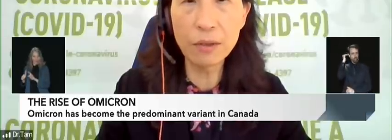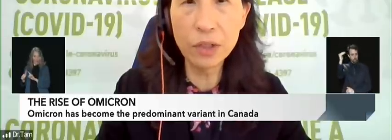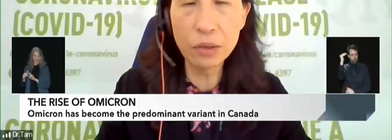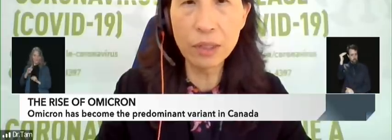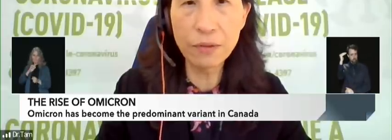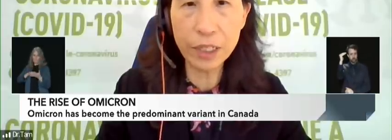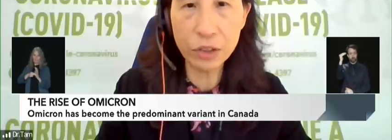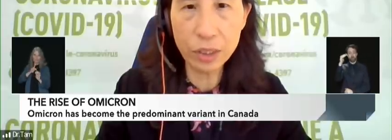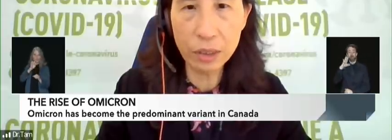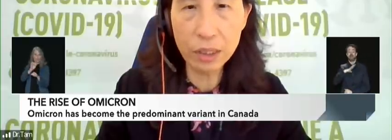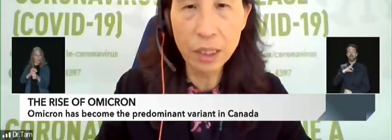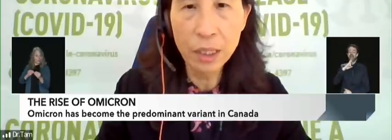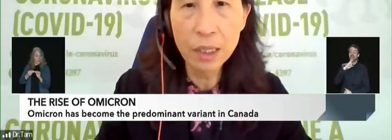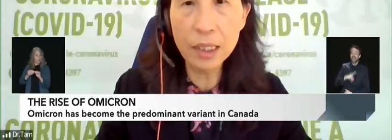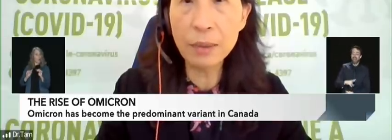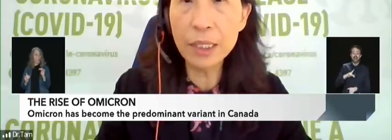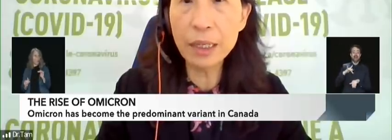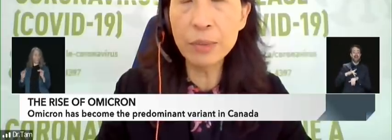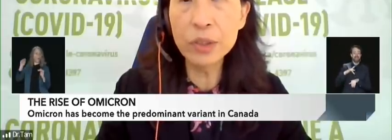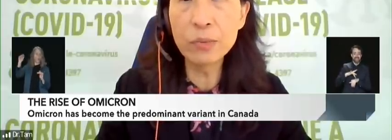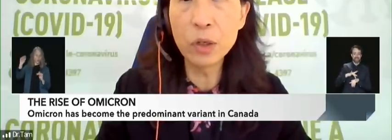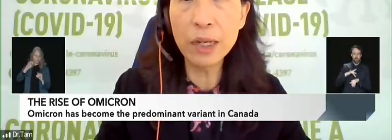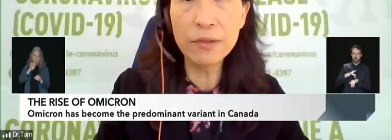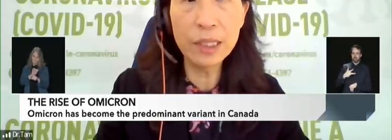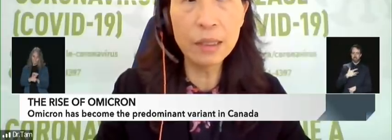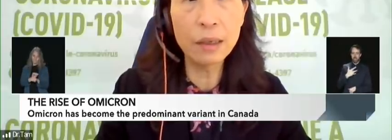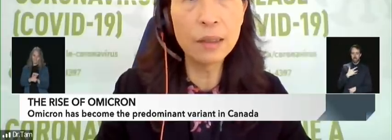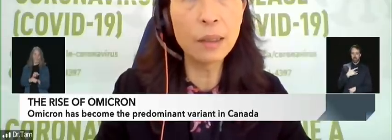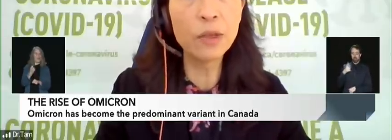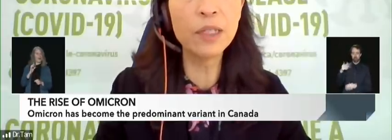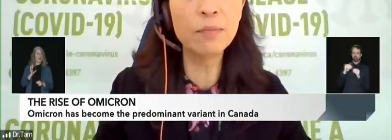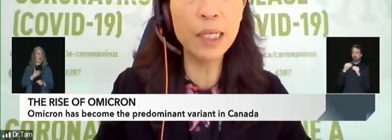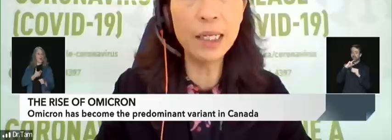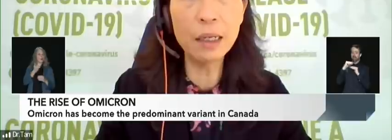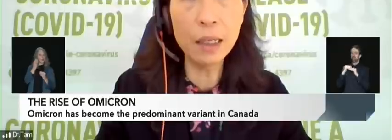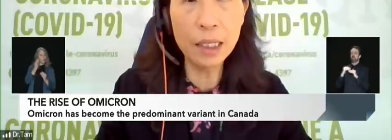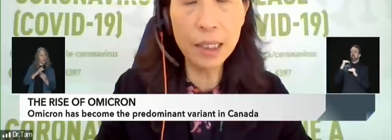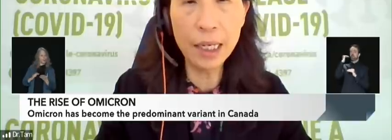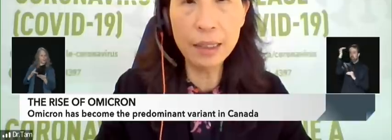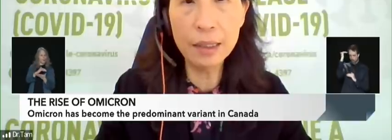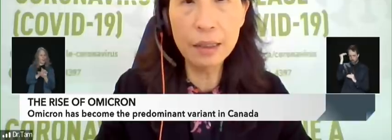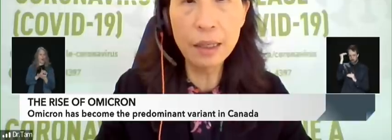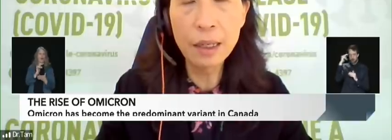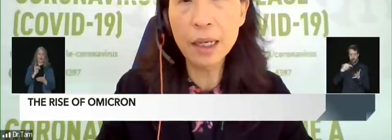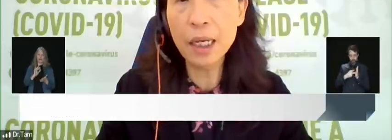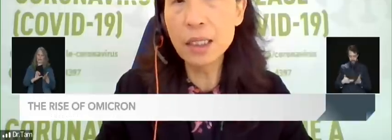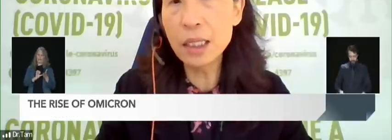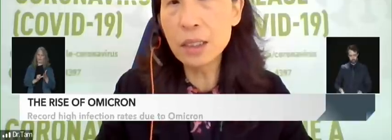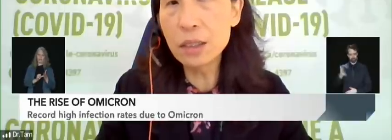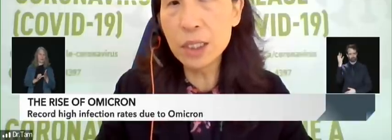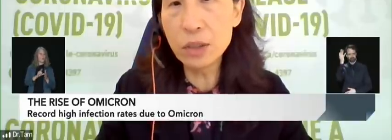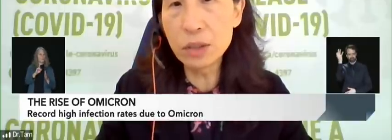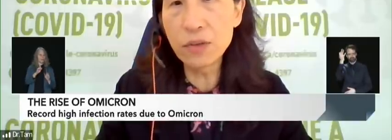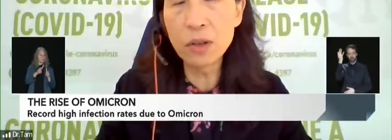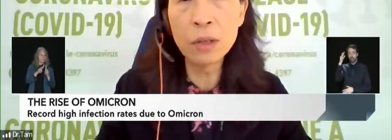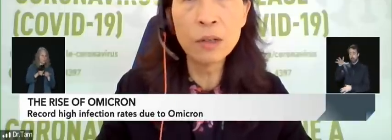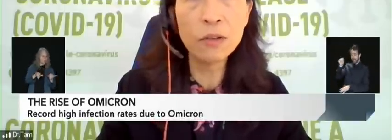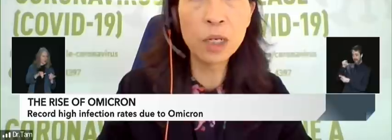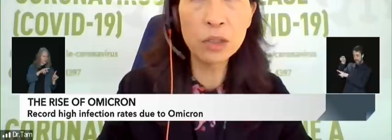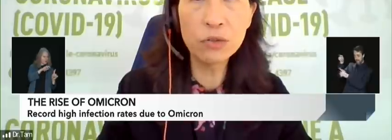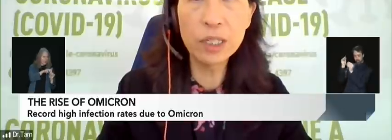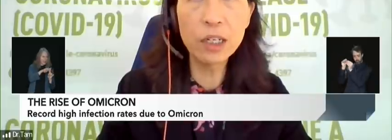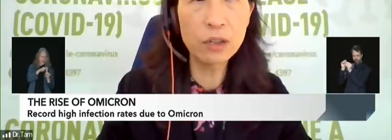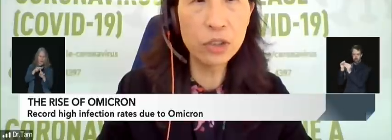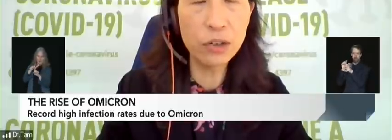true number of new infections, this update puts more emphasis on some of the many other indicators that continue to be useful